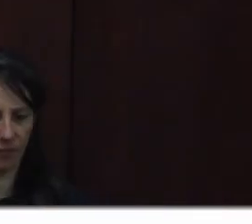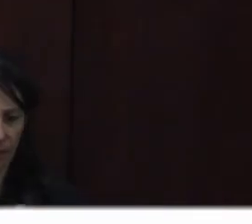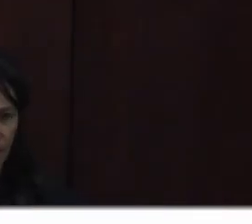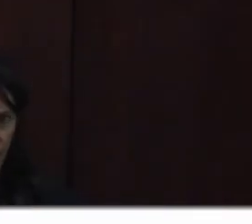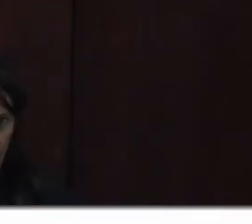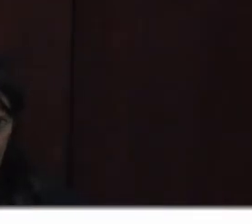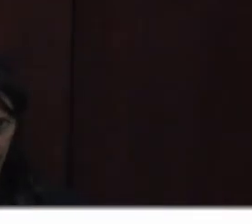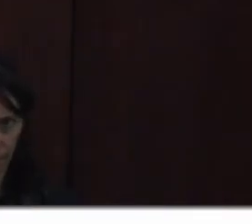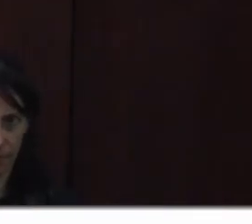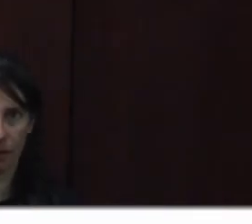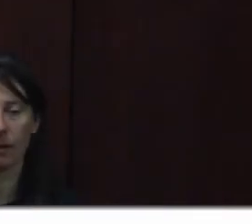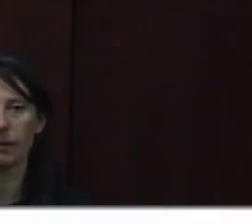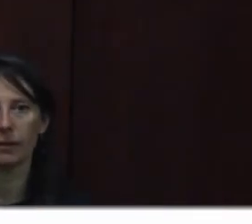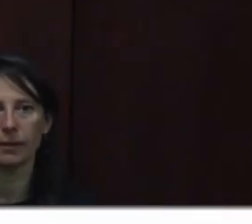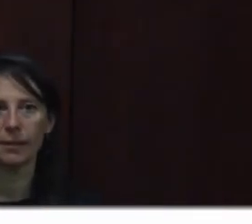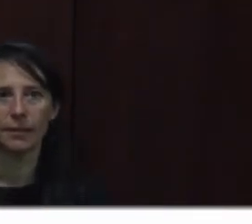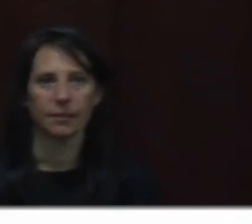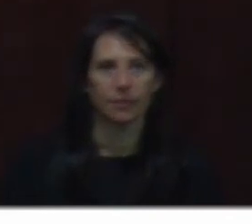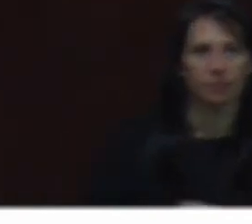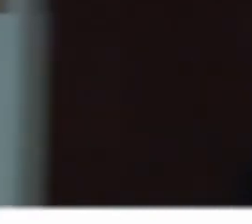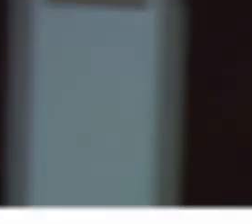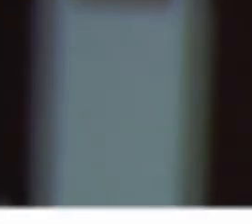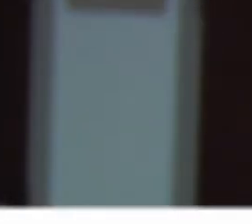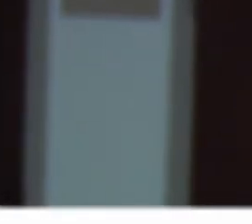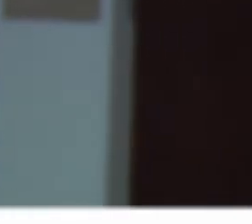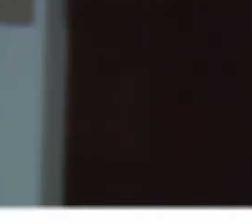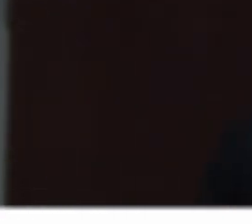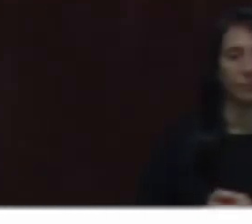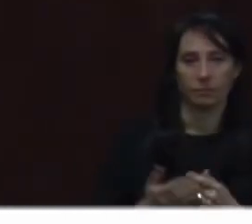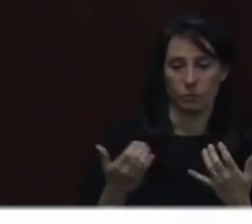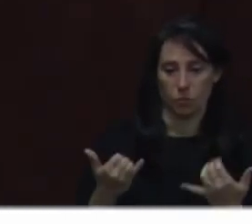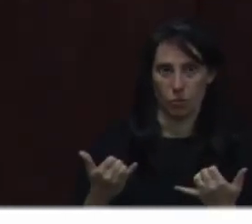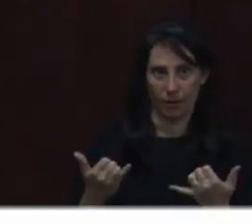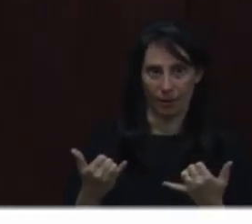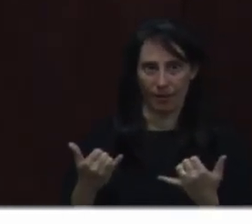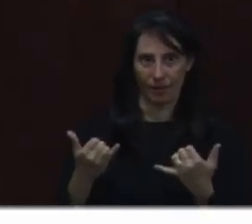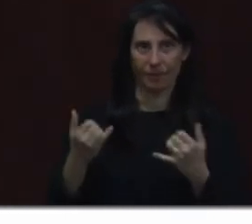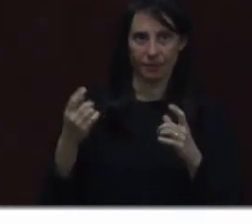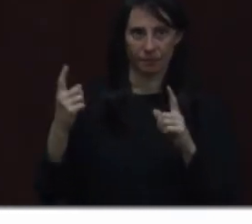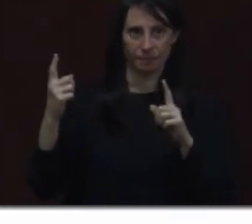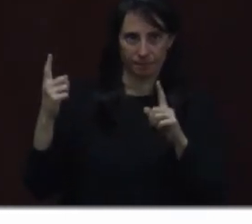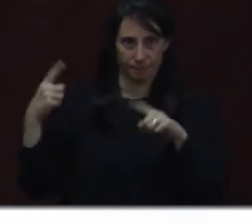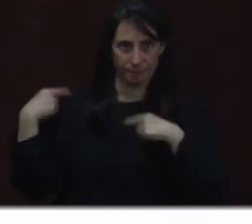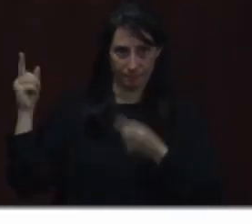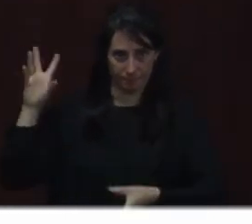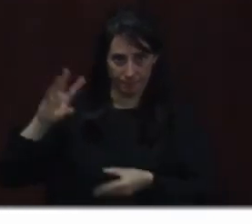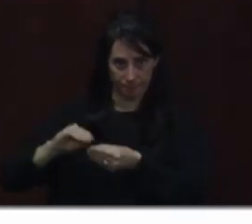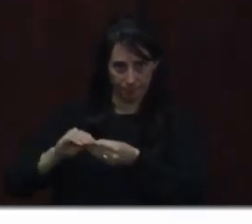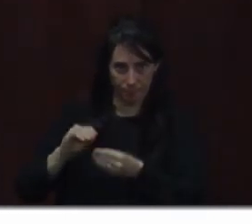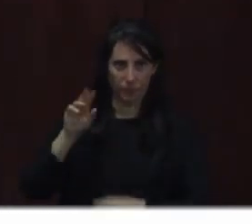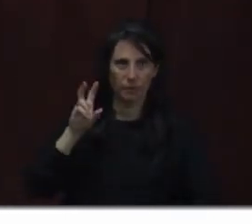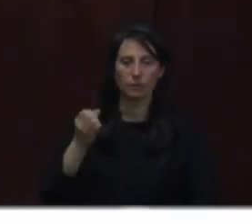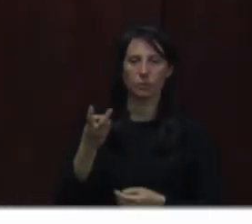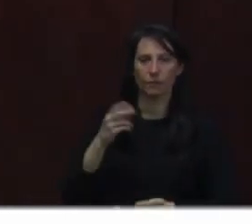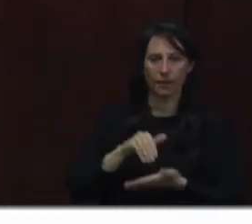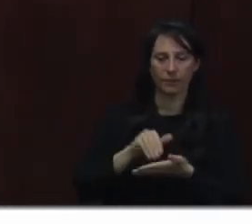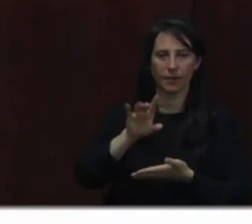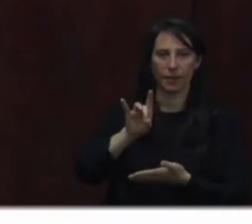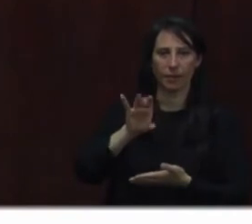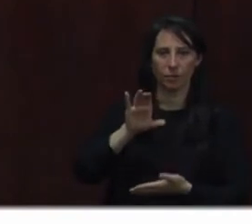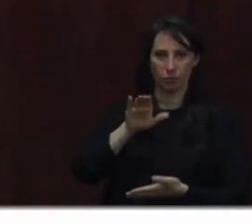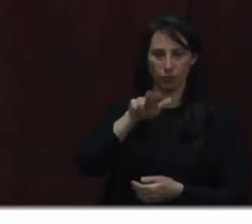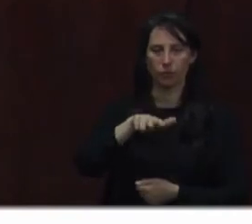today's dashboard, around noon, we have identified 12,833